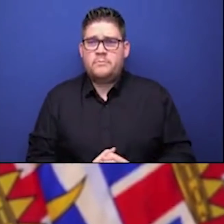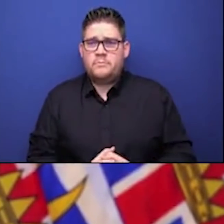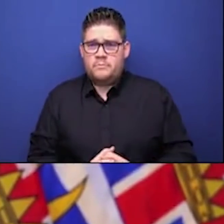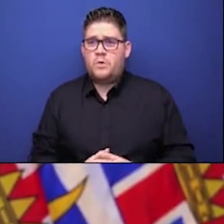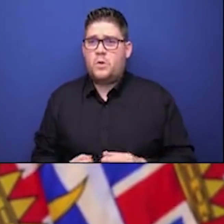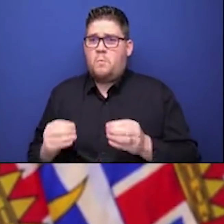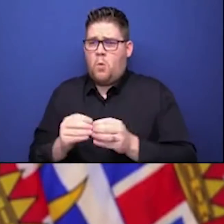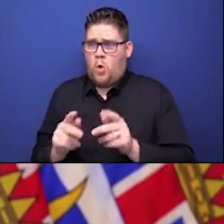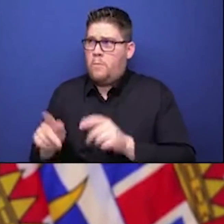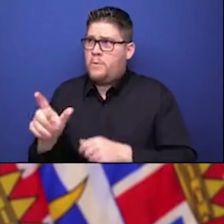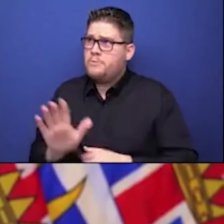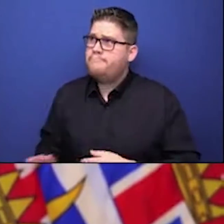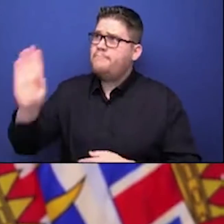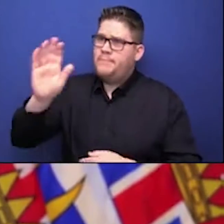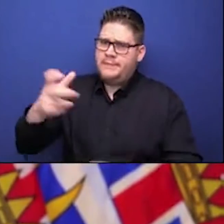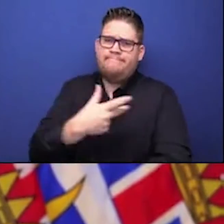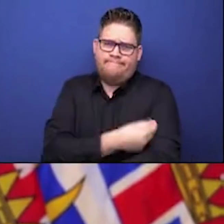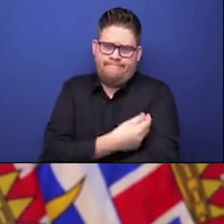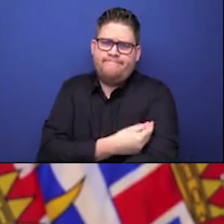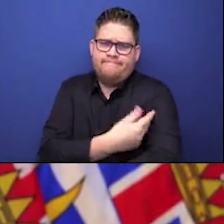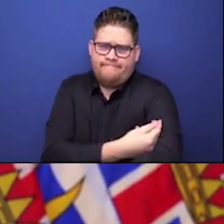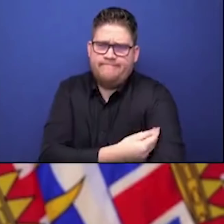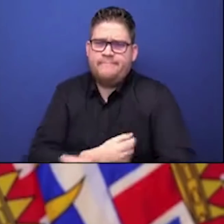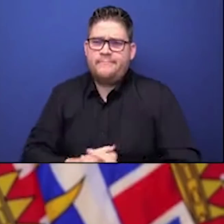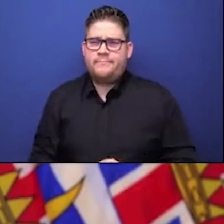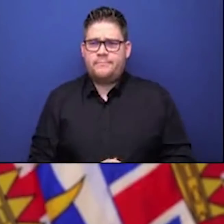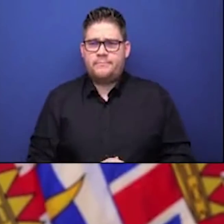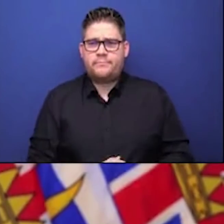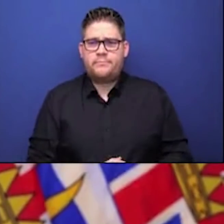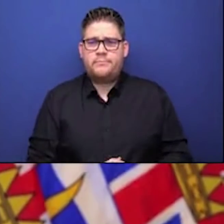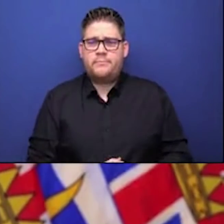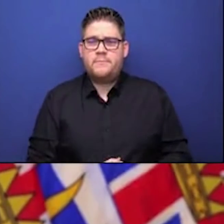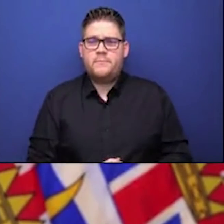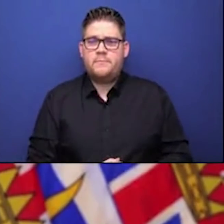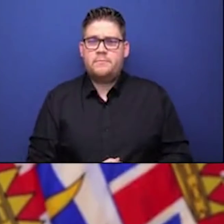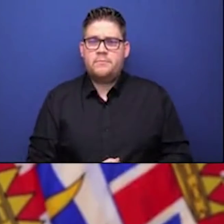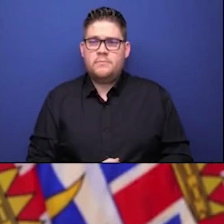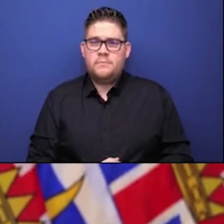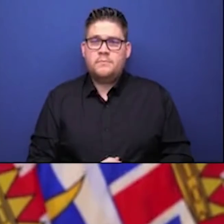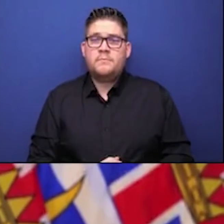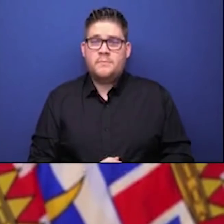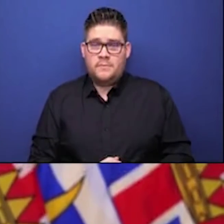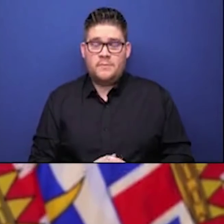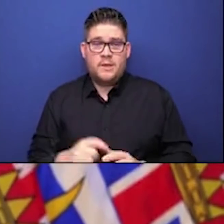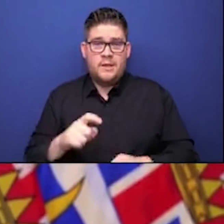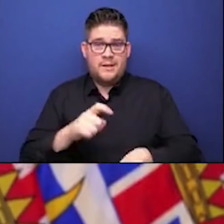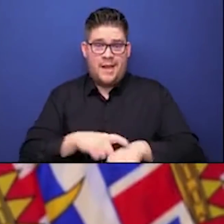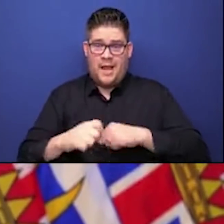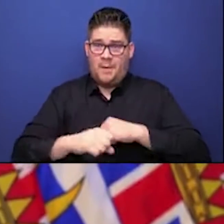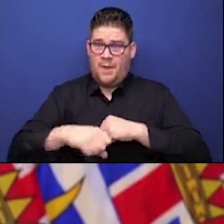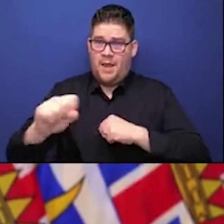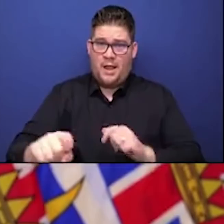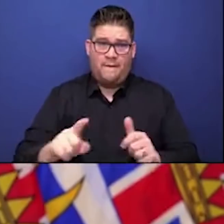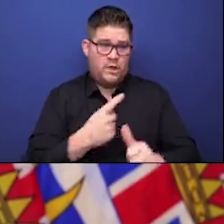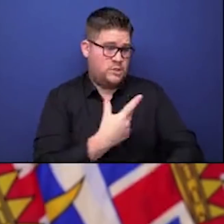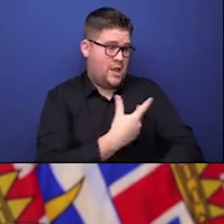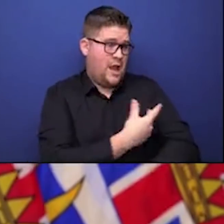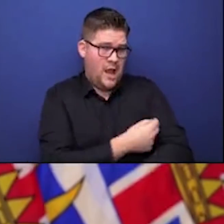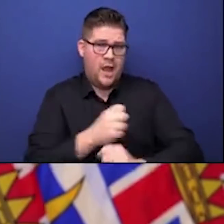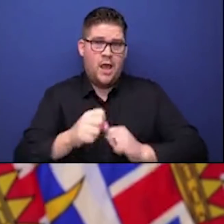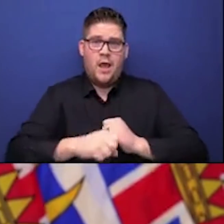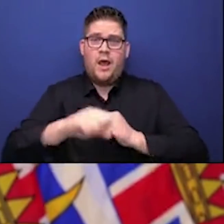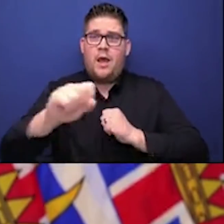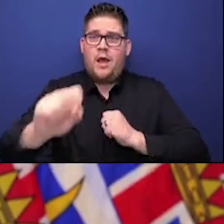real-world protection to more people sooner. We will also continue to closely monitor we are going to continue our vaccine